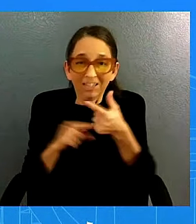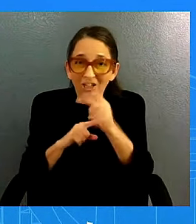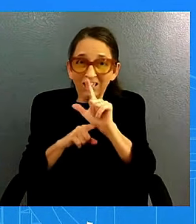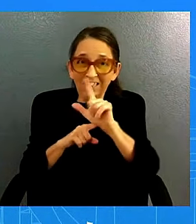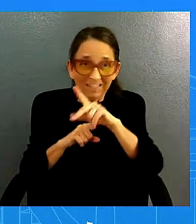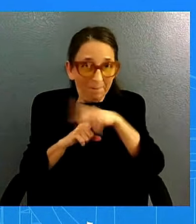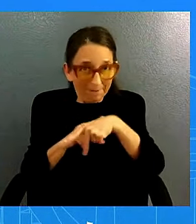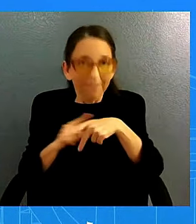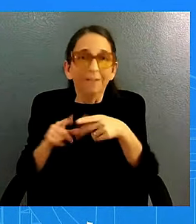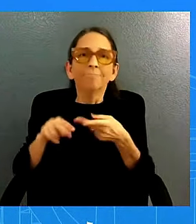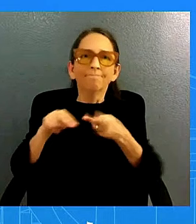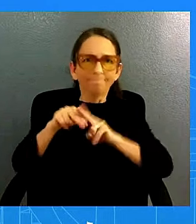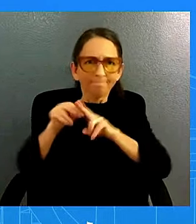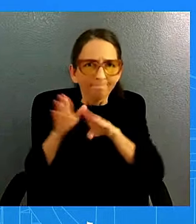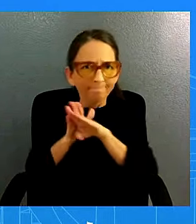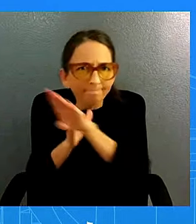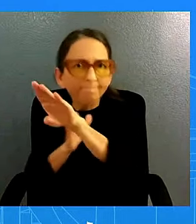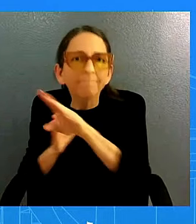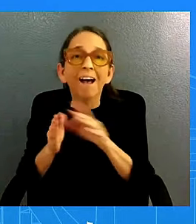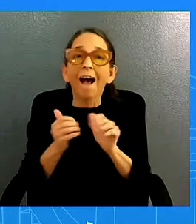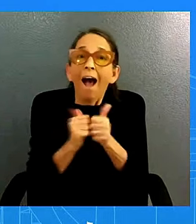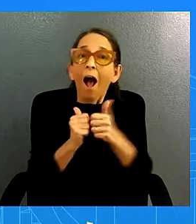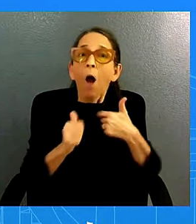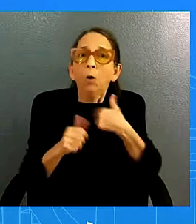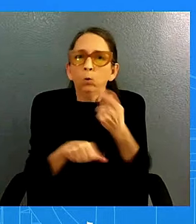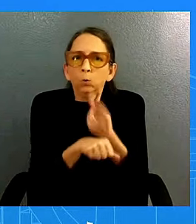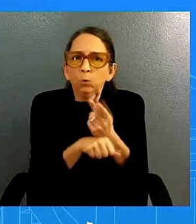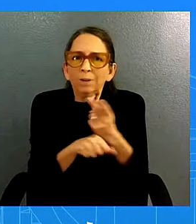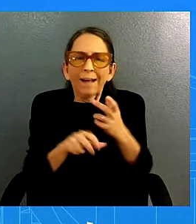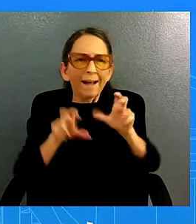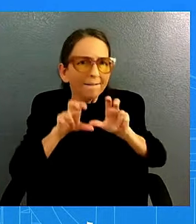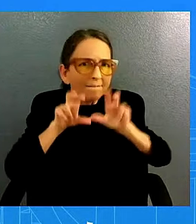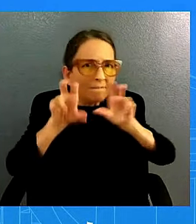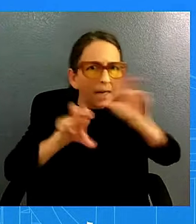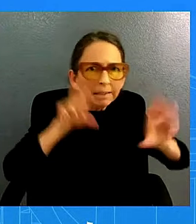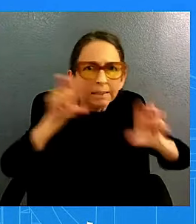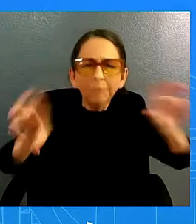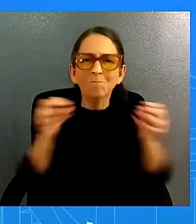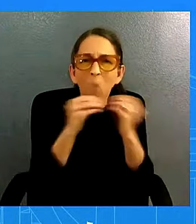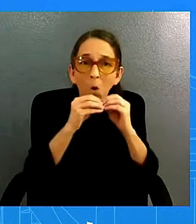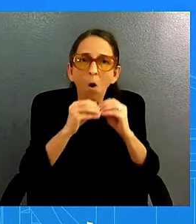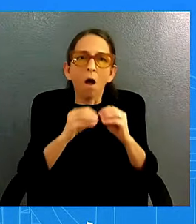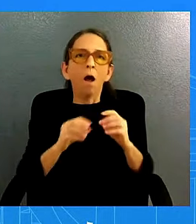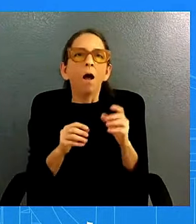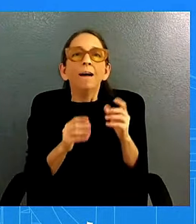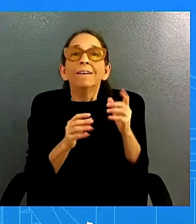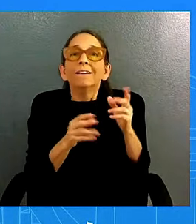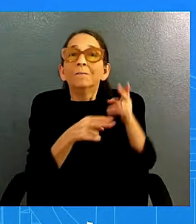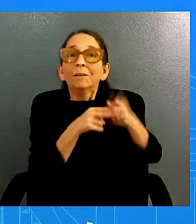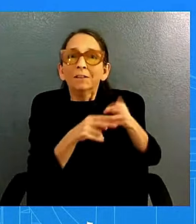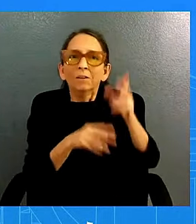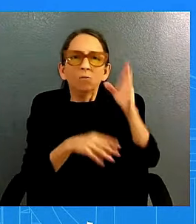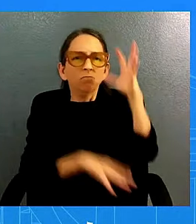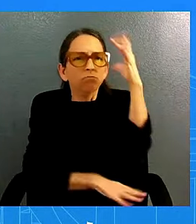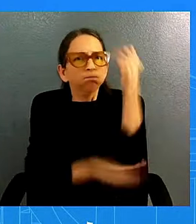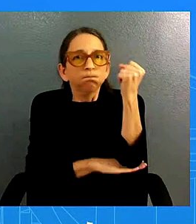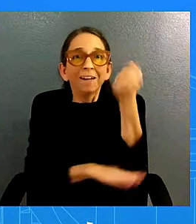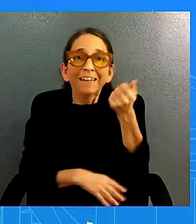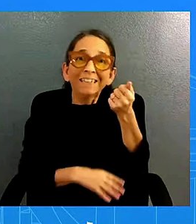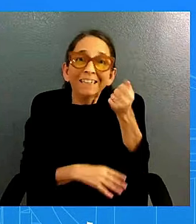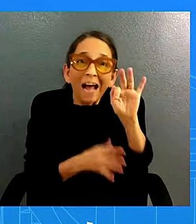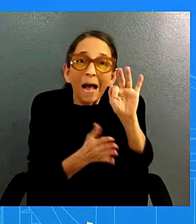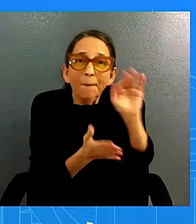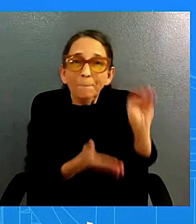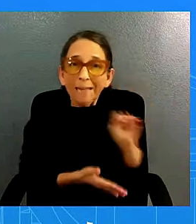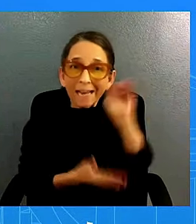talked about the optimism embedded in the record 19 million people who have filed to start small businesses the unsnarling of supply